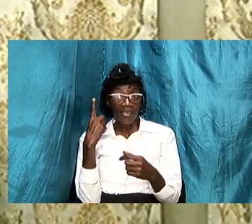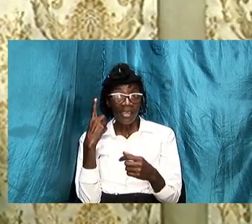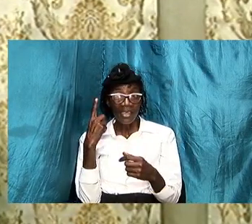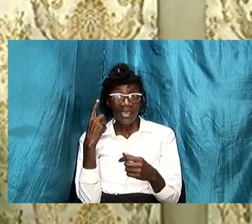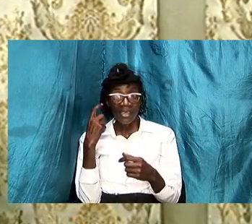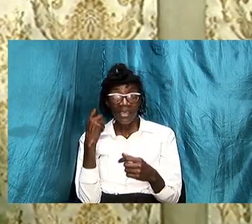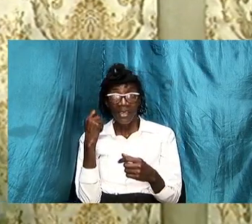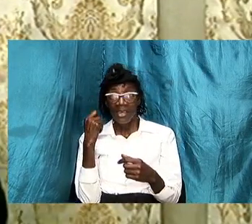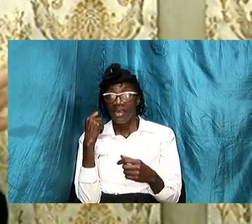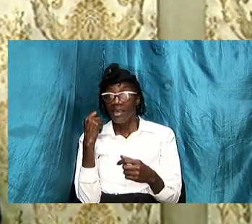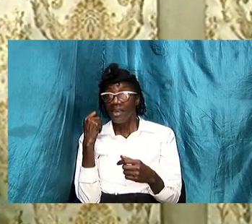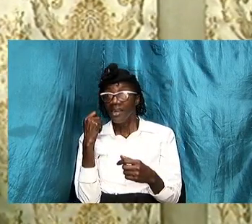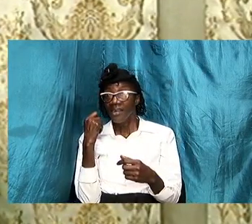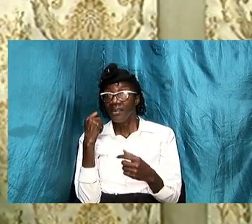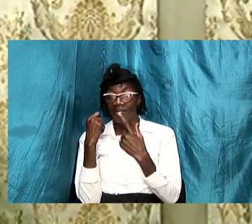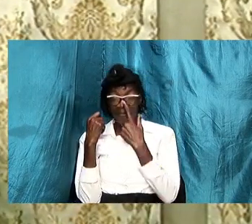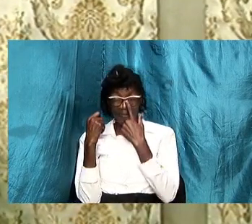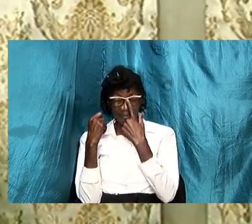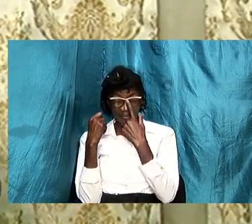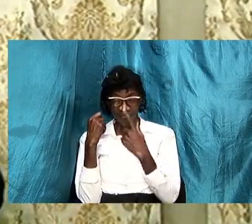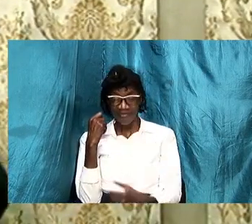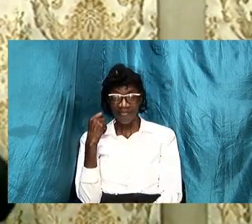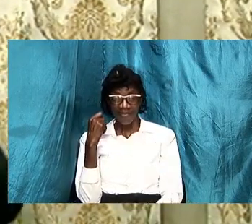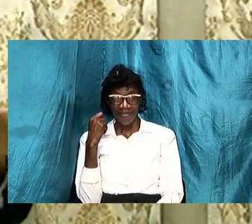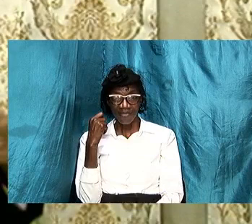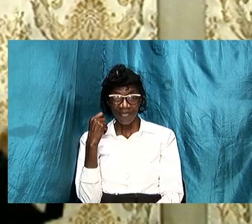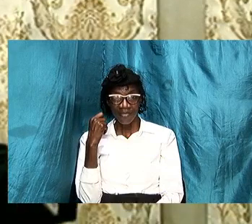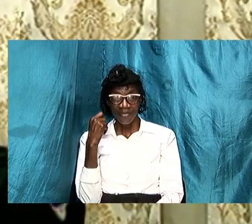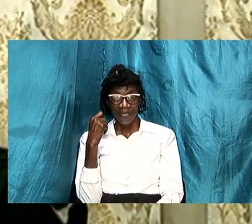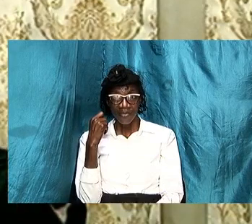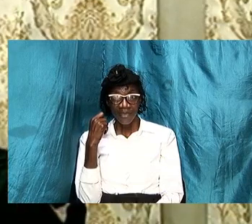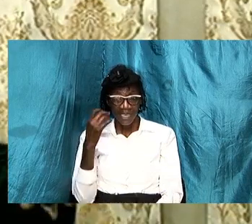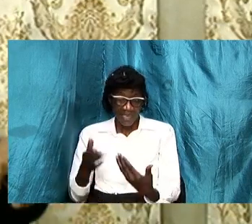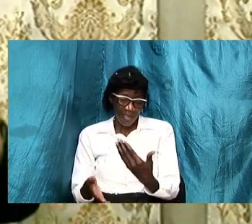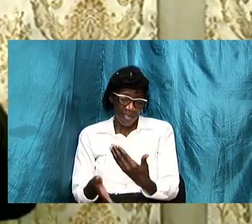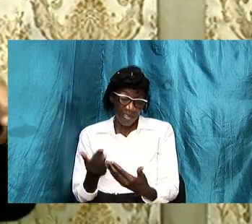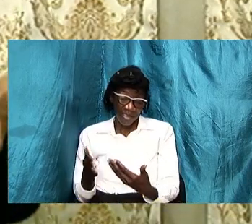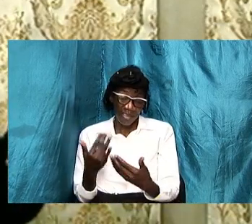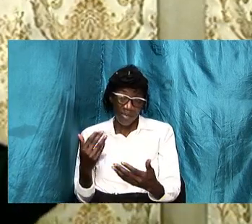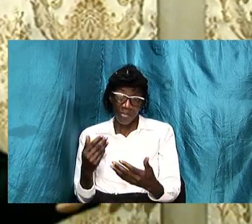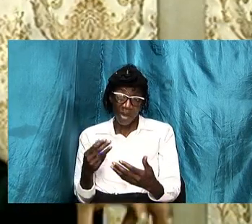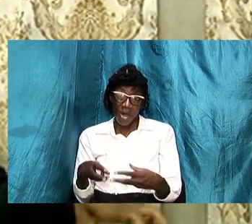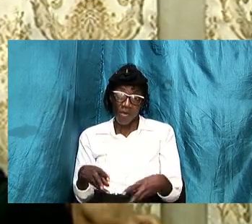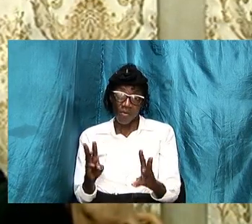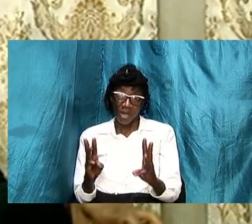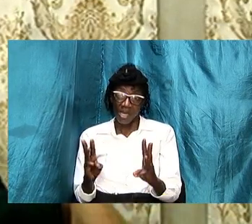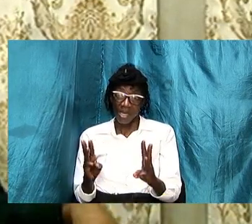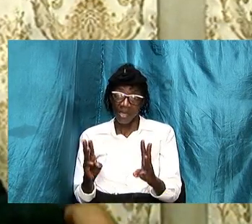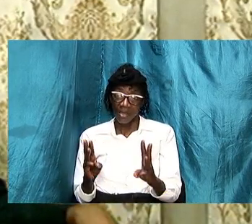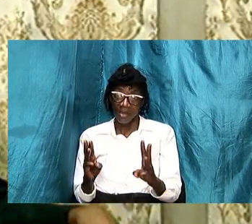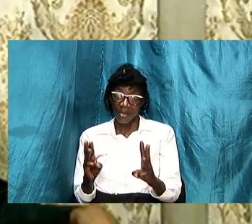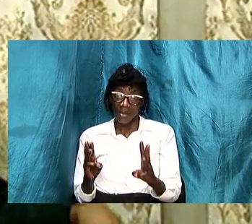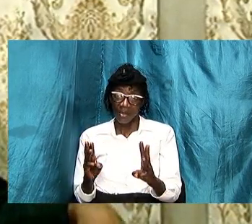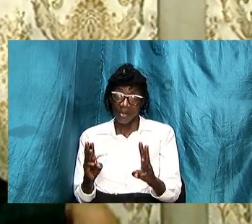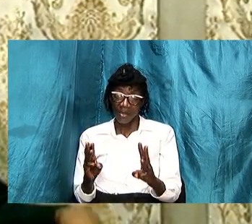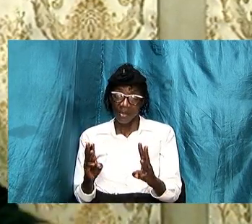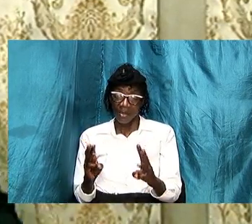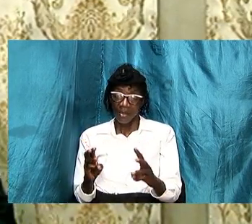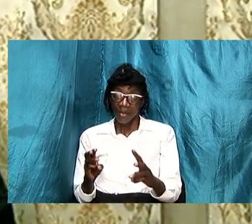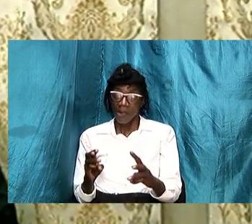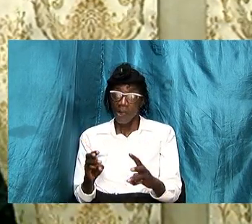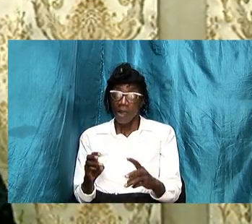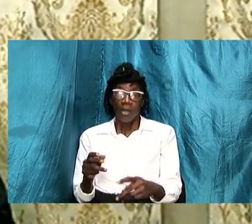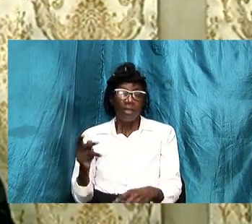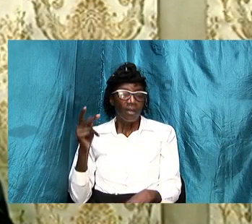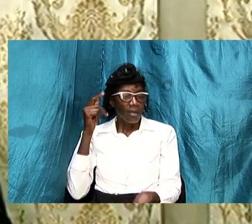understanding remember now we're just eating it in a simple form as practical as we can be to perceive